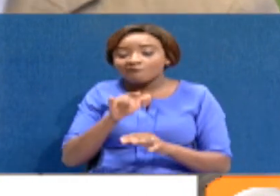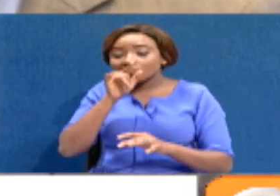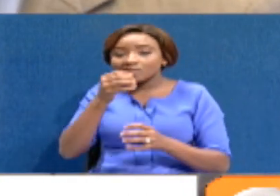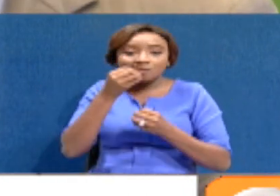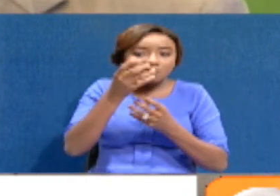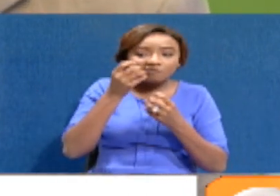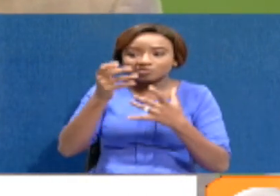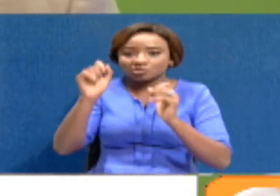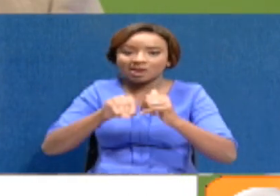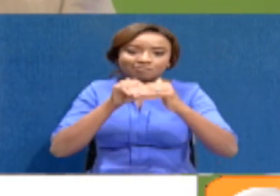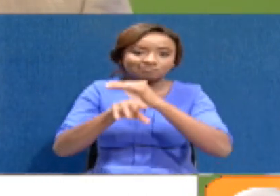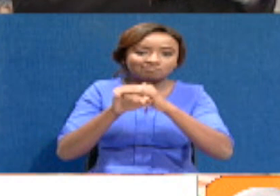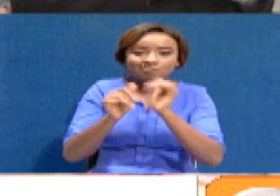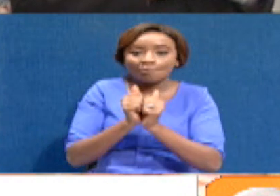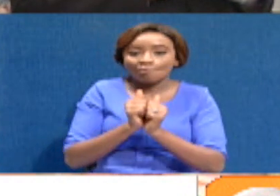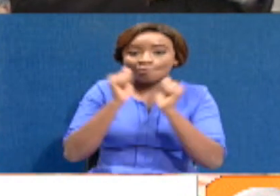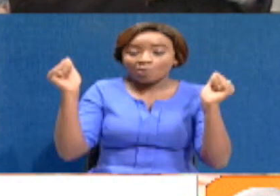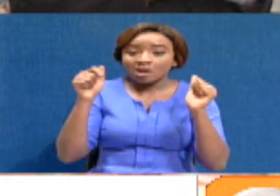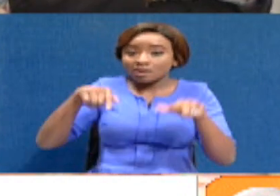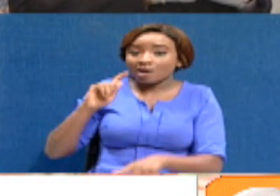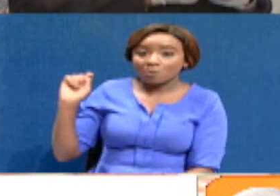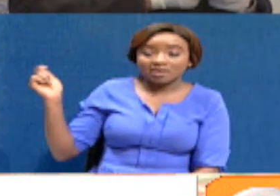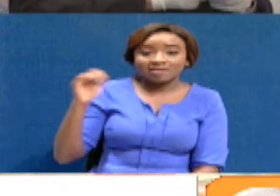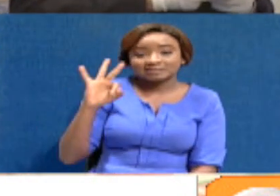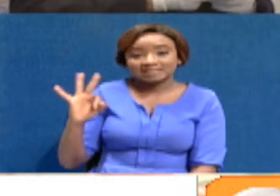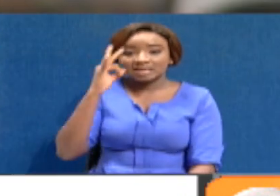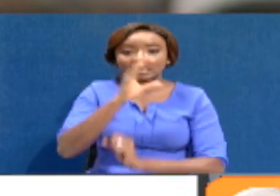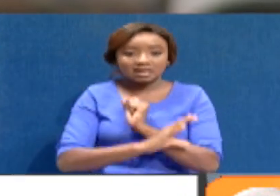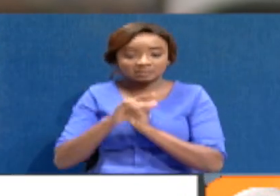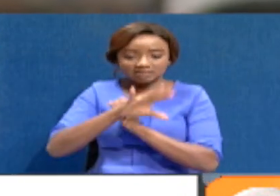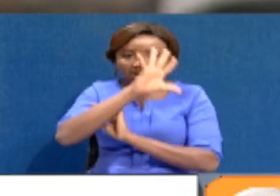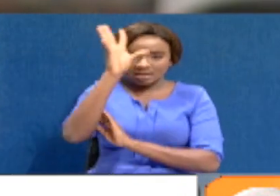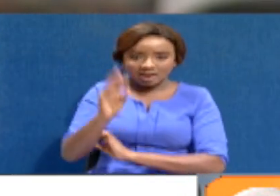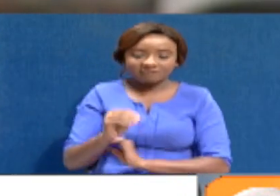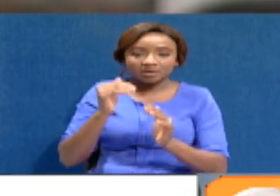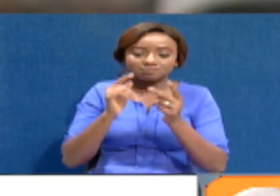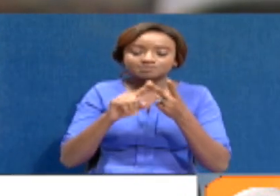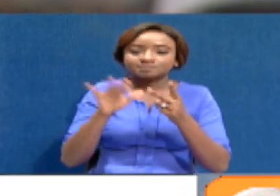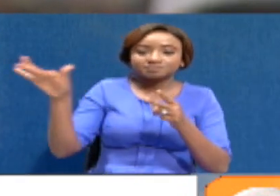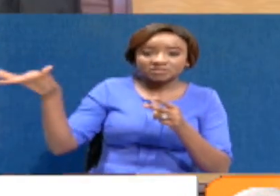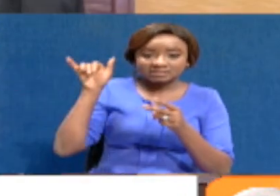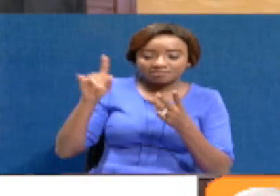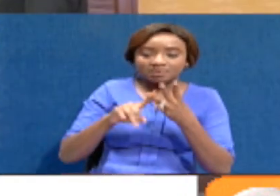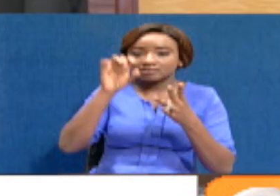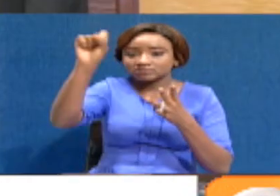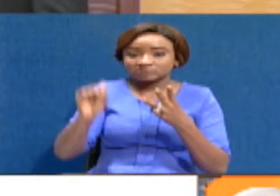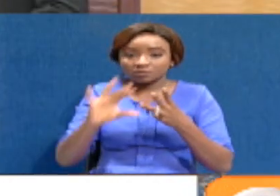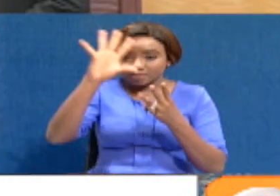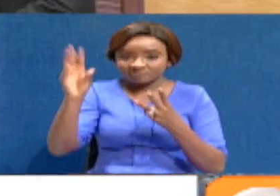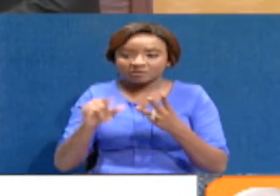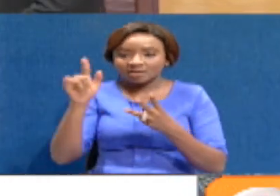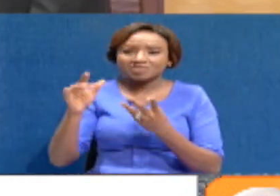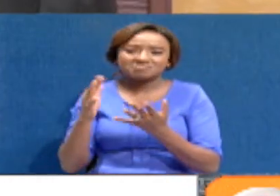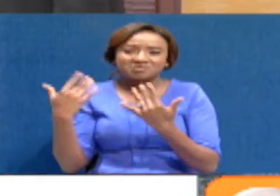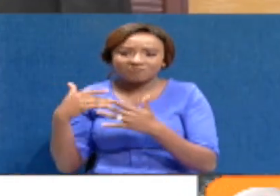information can be accessed. Kenya now becomes the third country in Africa after Zambia and South Africa to shift from the